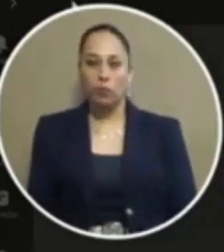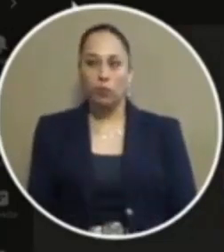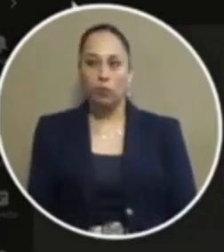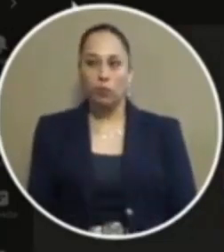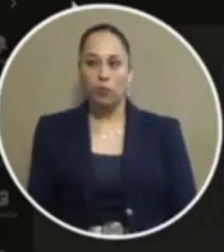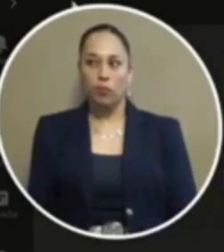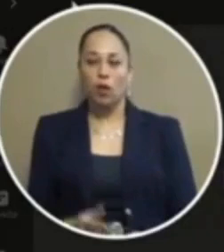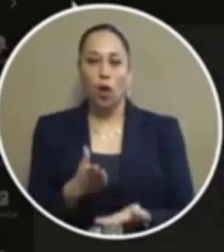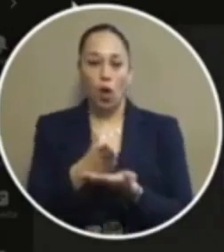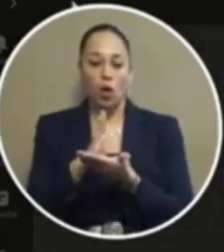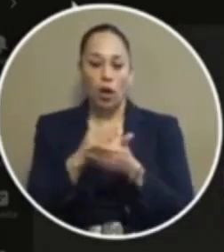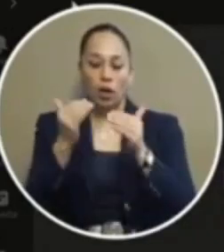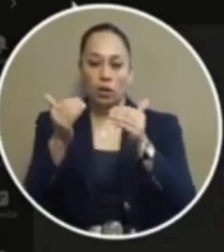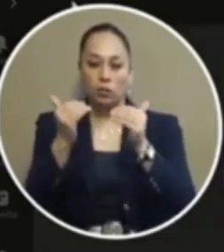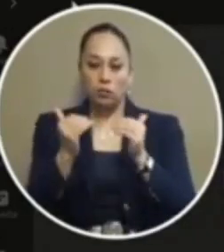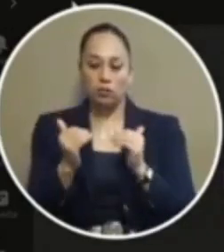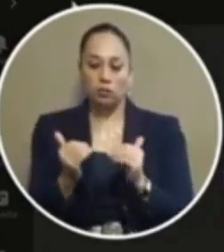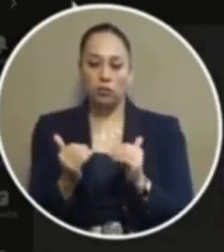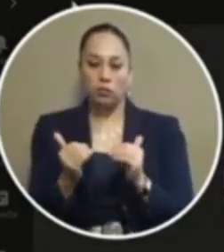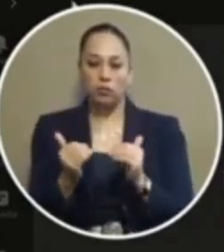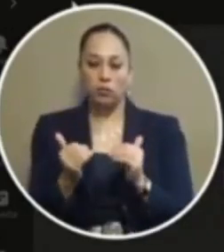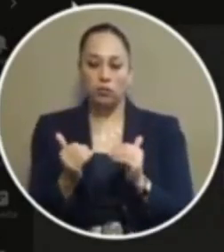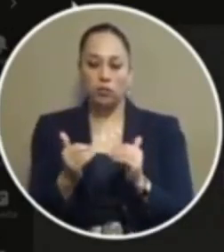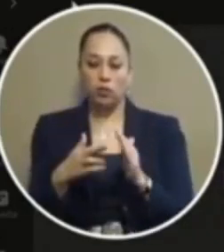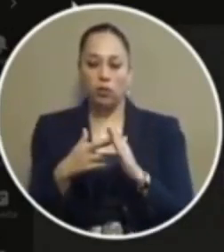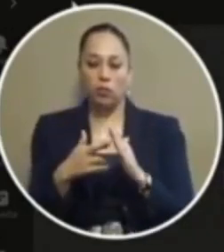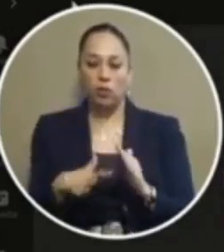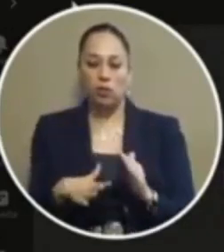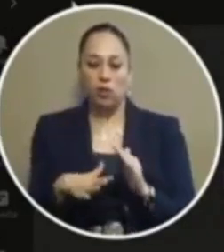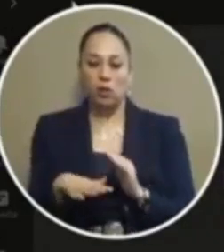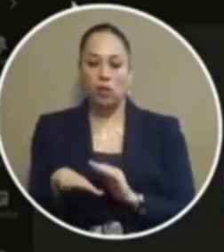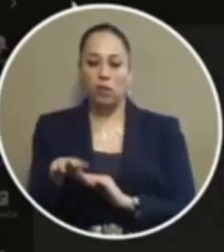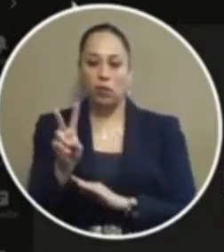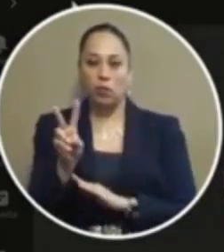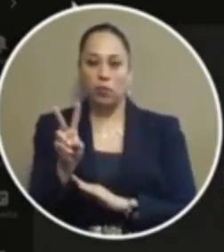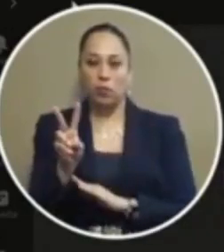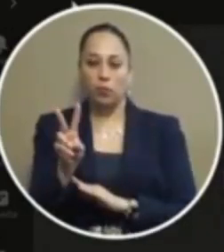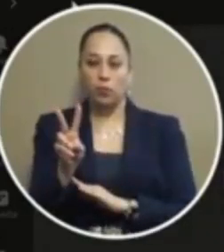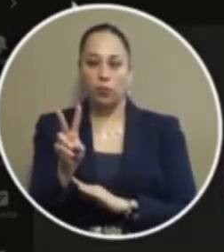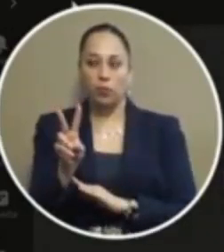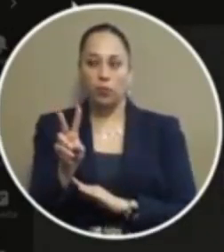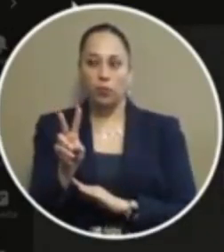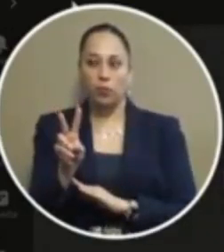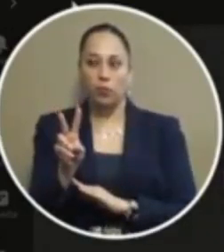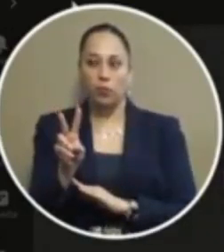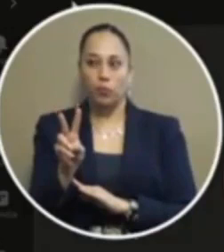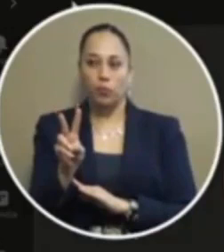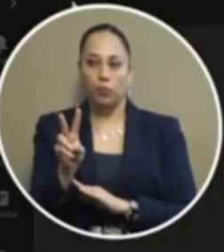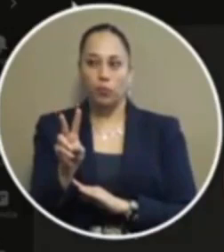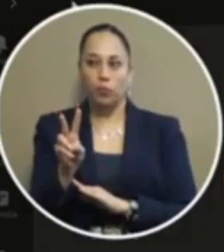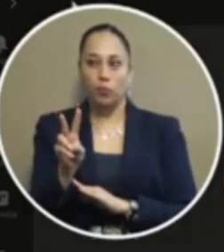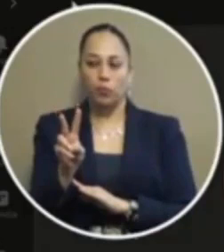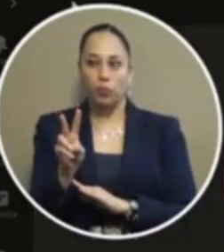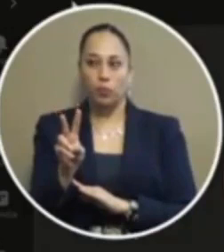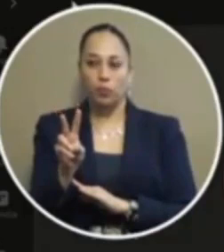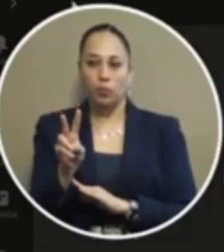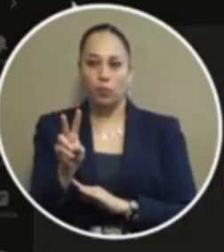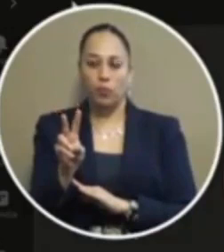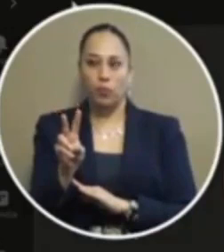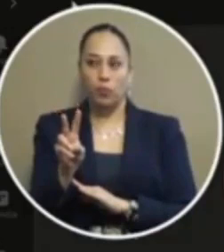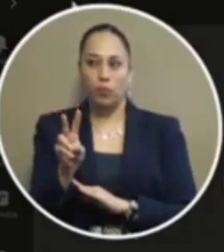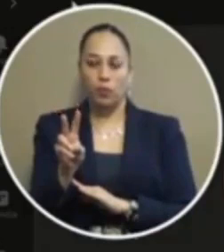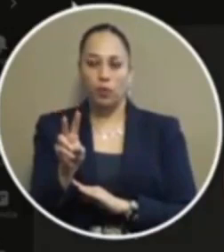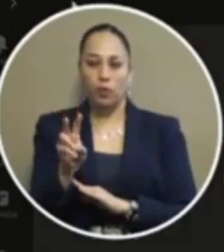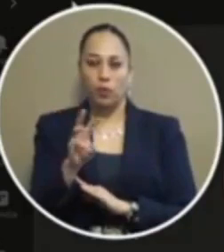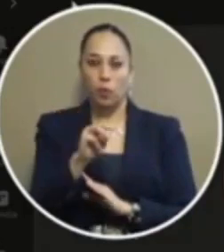decision our next speaker is uh representative anello mayor thank you mayor can i can